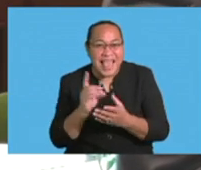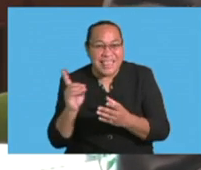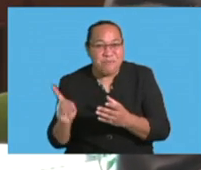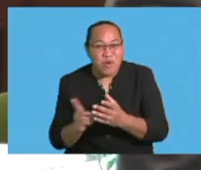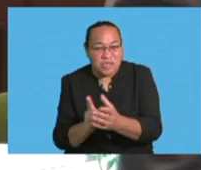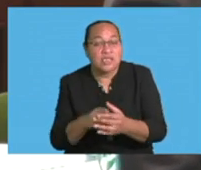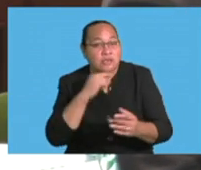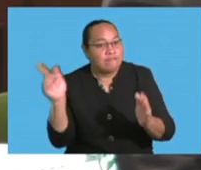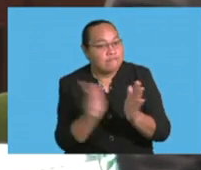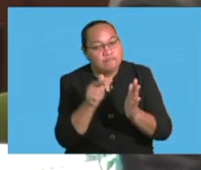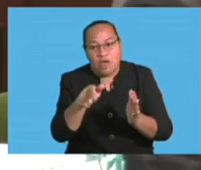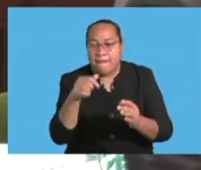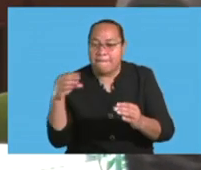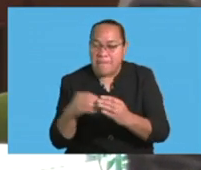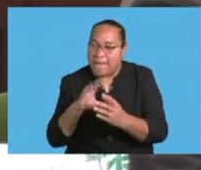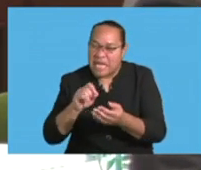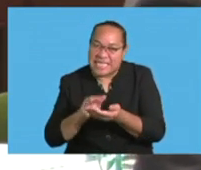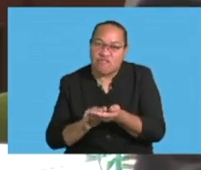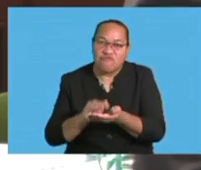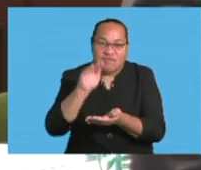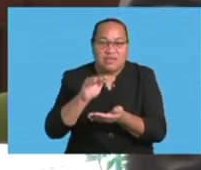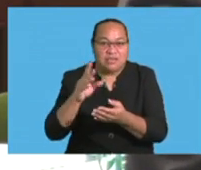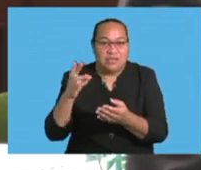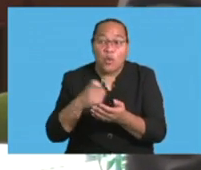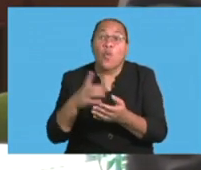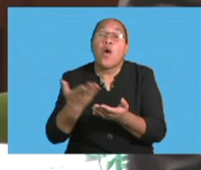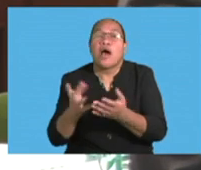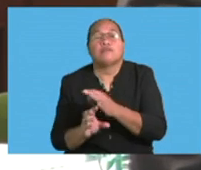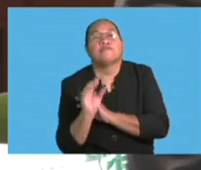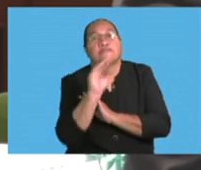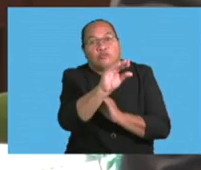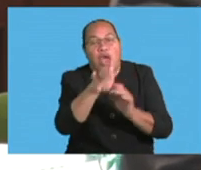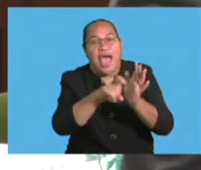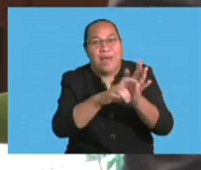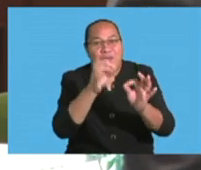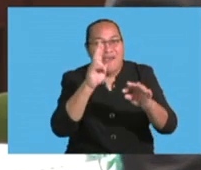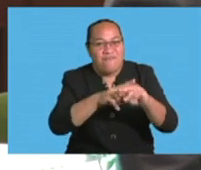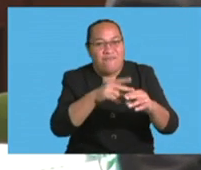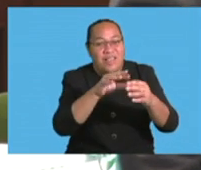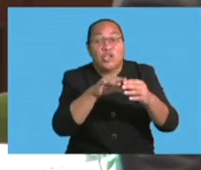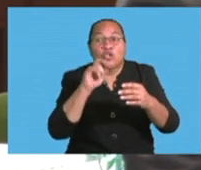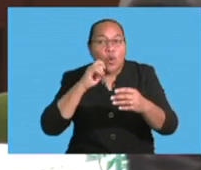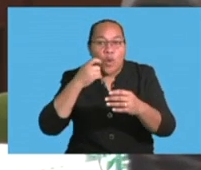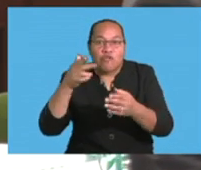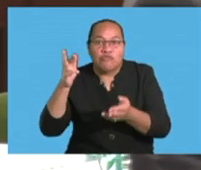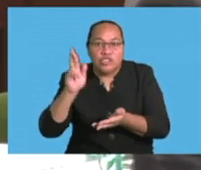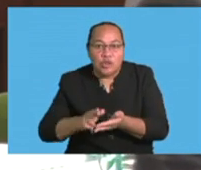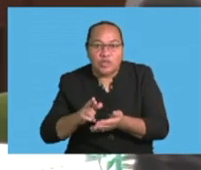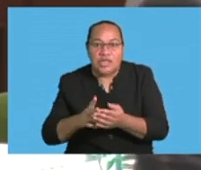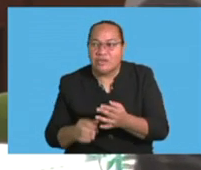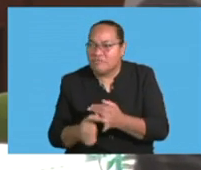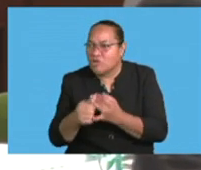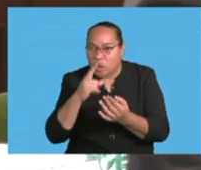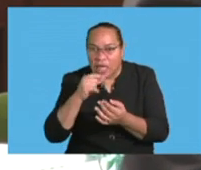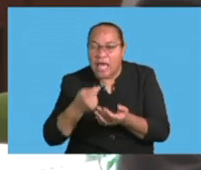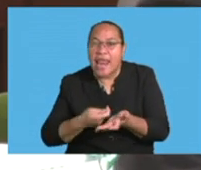banks to increase their deposits with the RBF and consequently reduce excess liquidity available for lending to